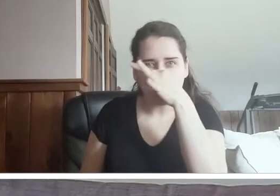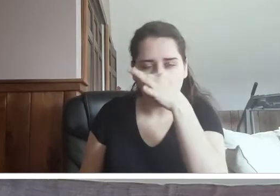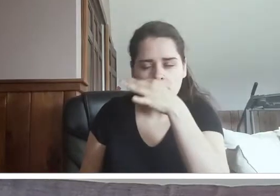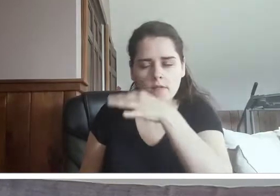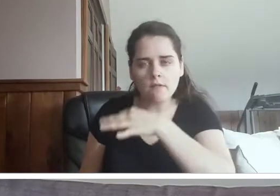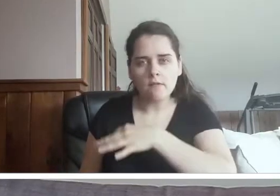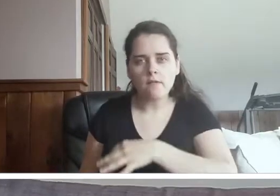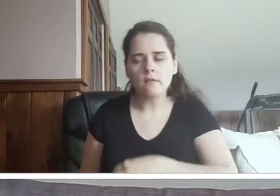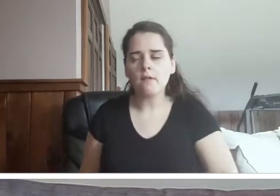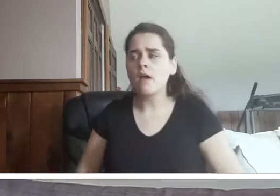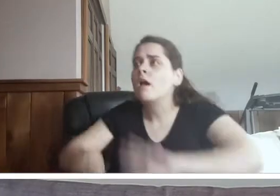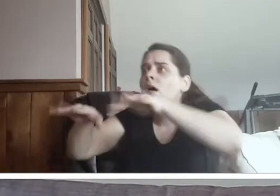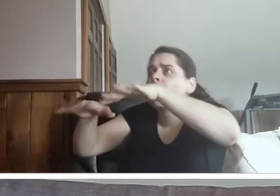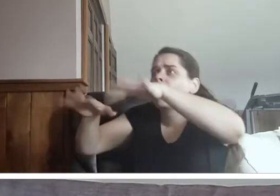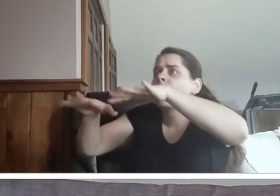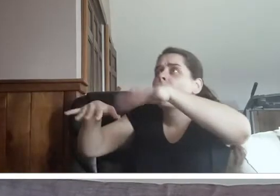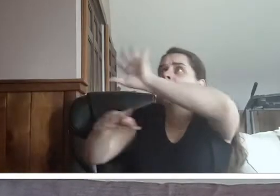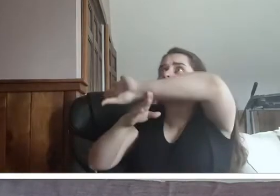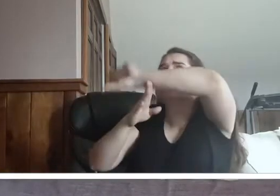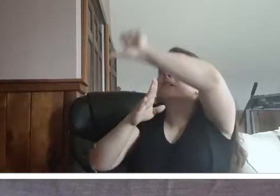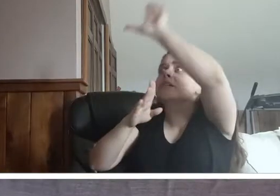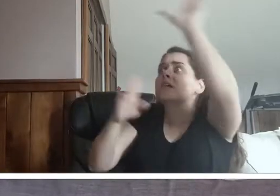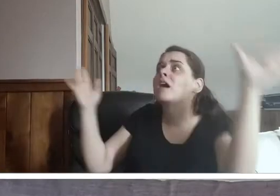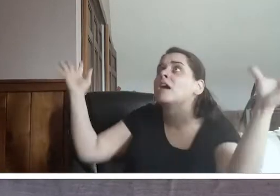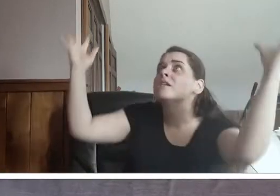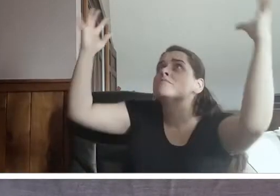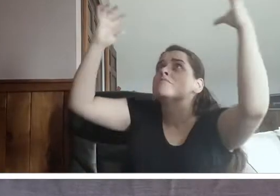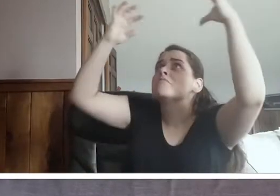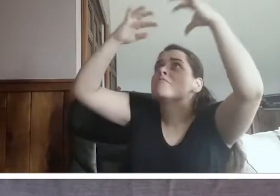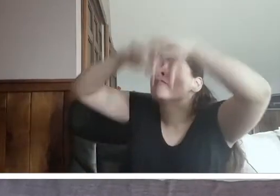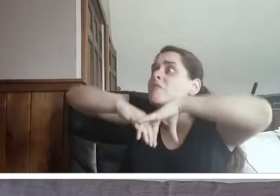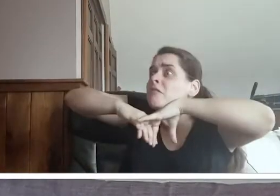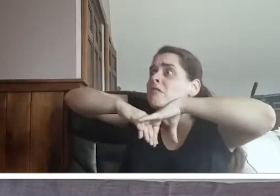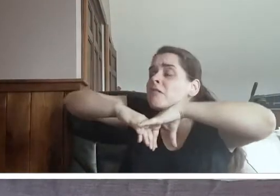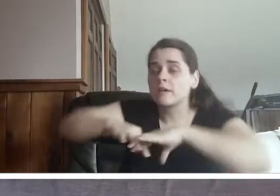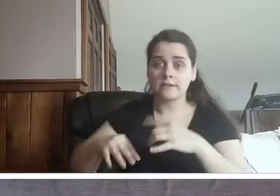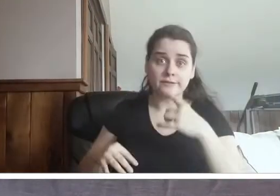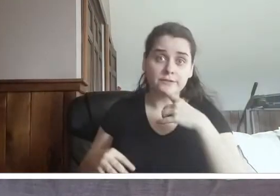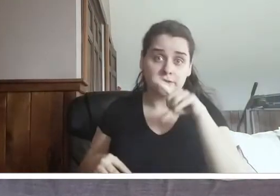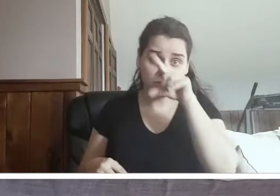The sky is falling, said Chicken Little. The